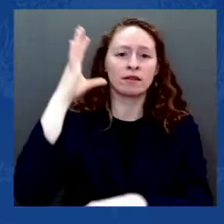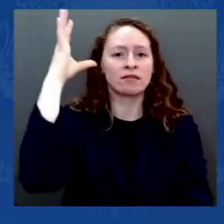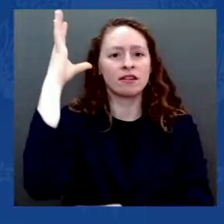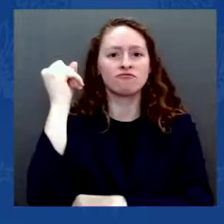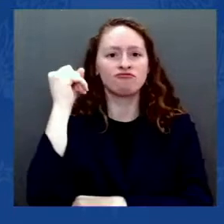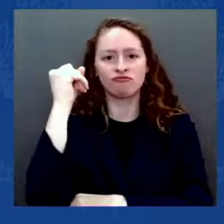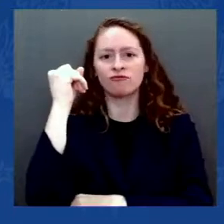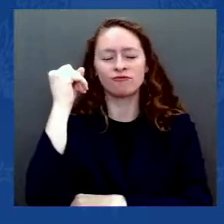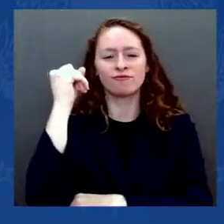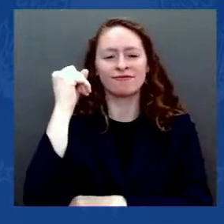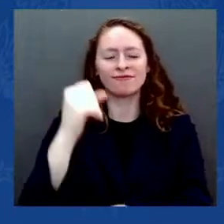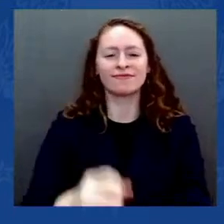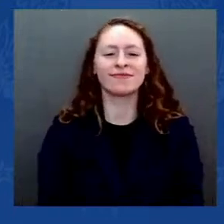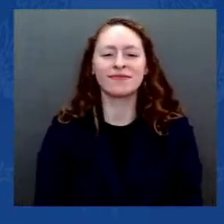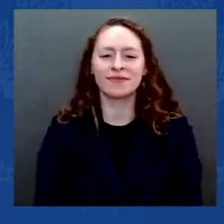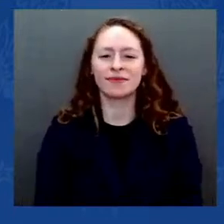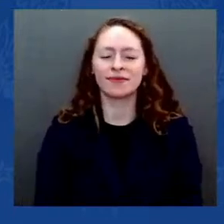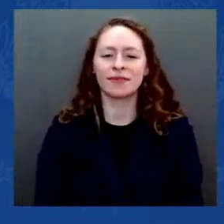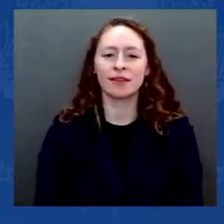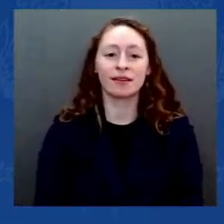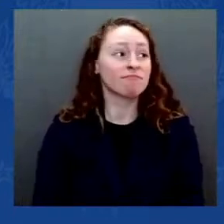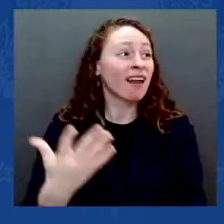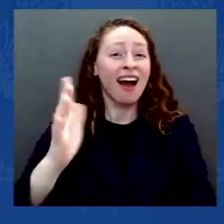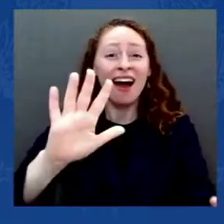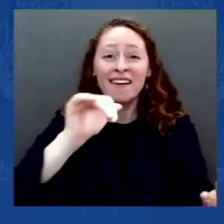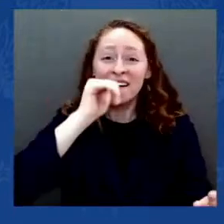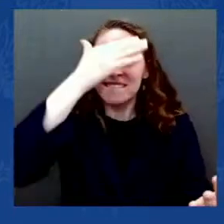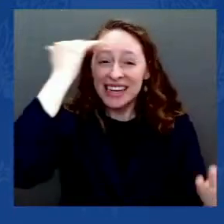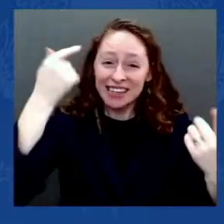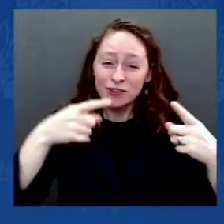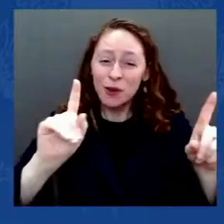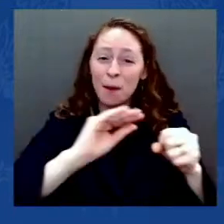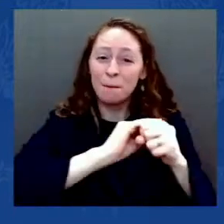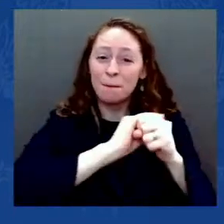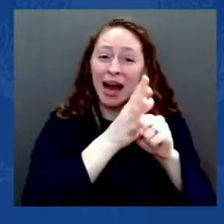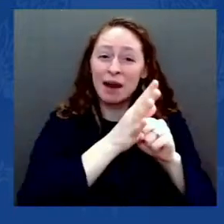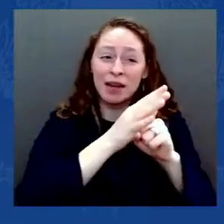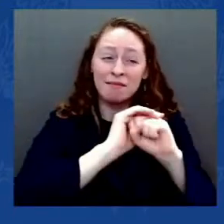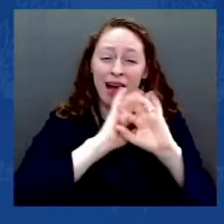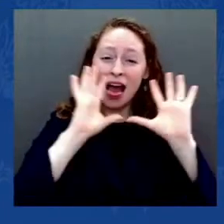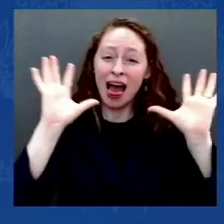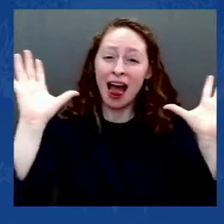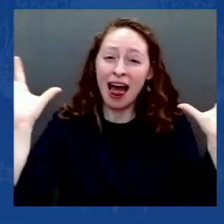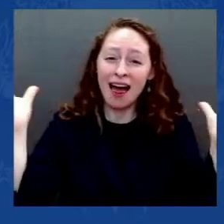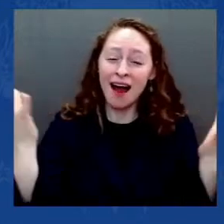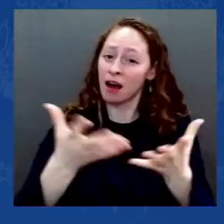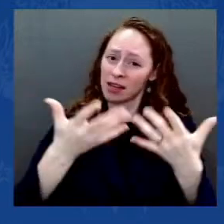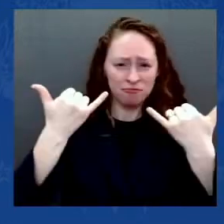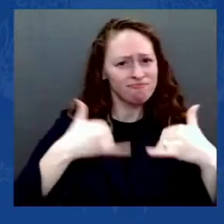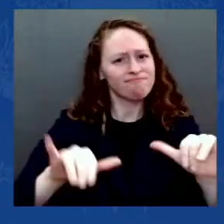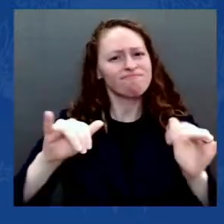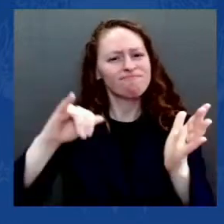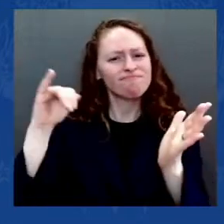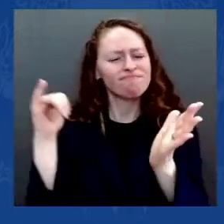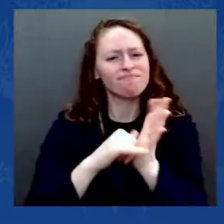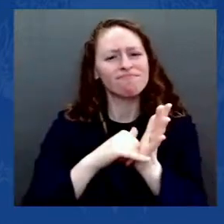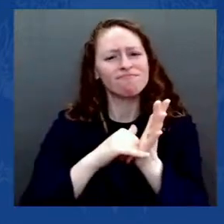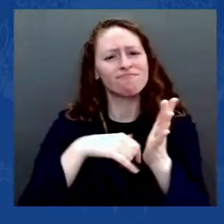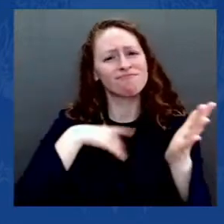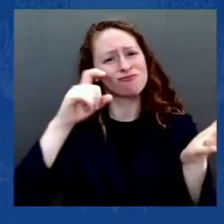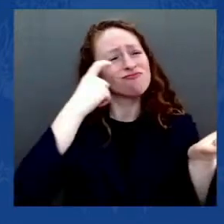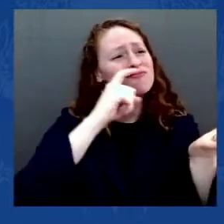Some at great risk to their lives. They should be applauded, not attacked. Right now,